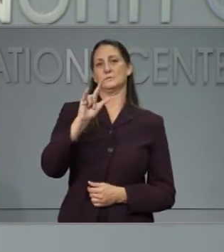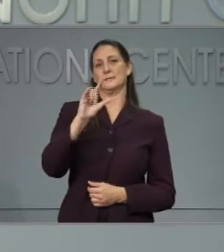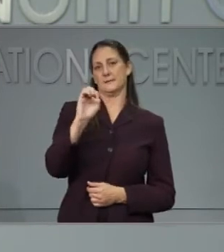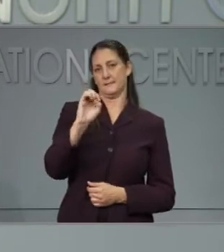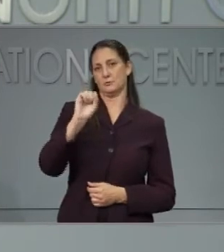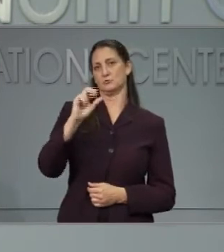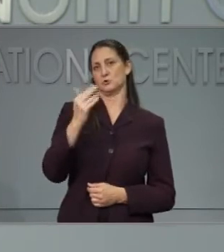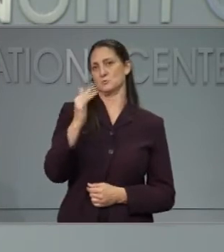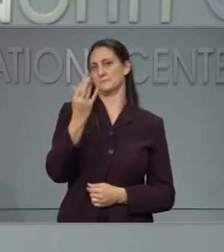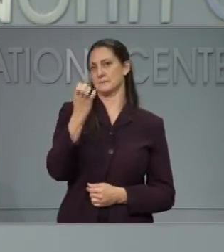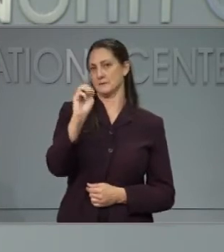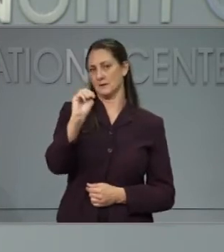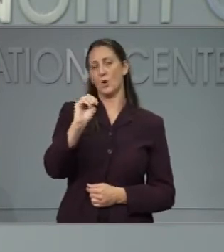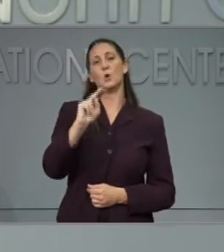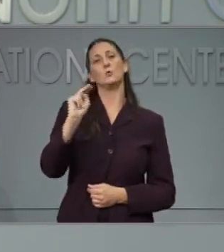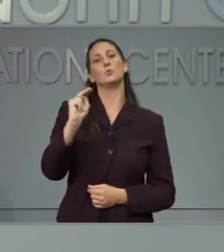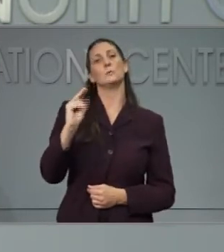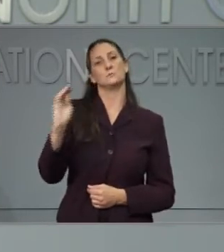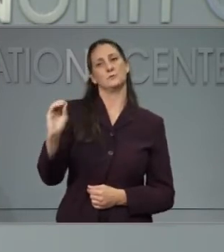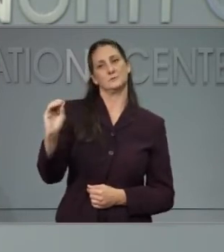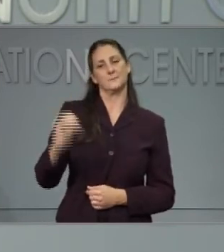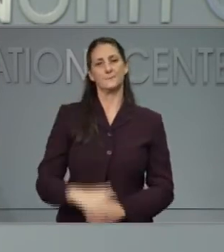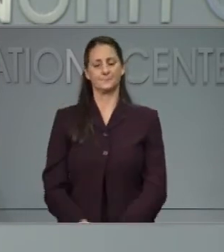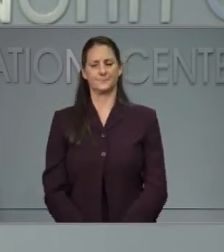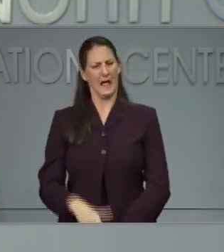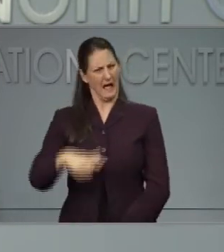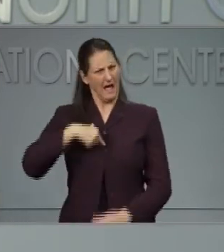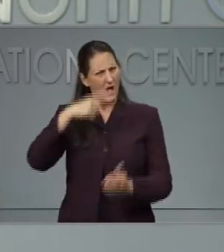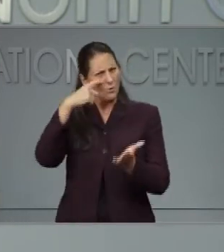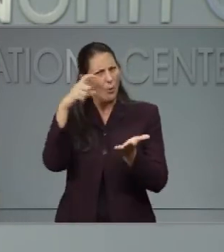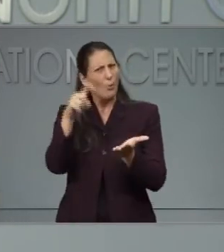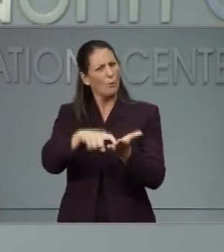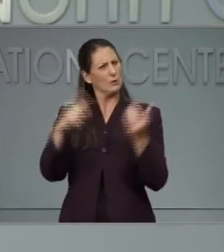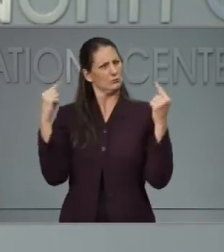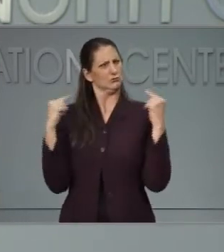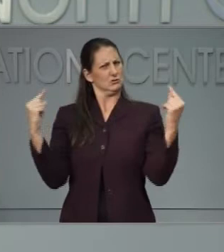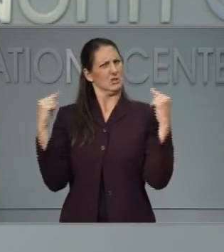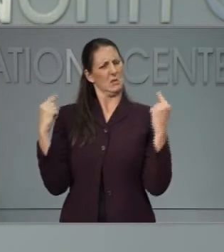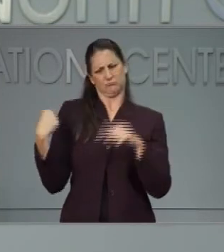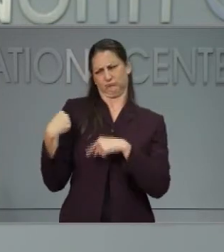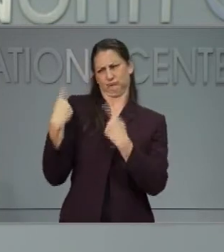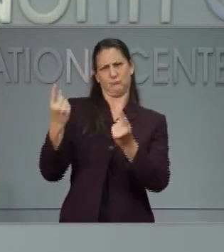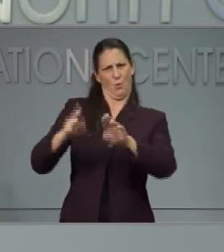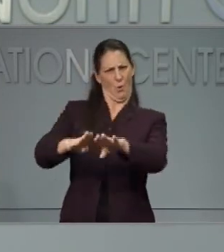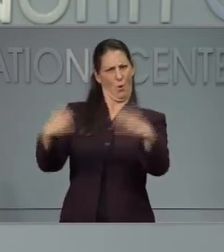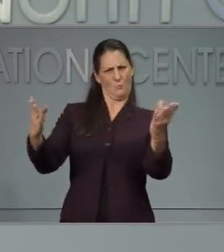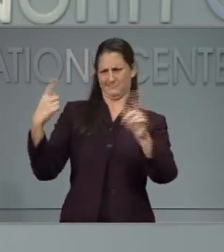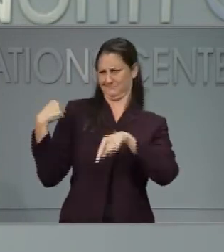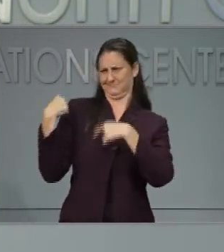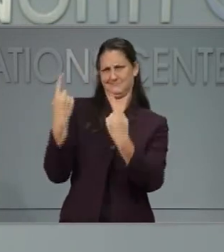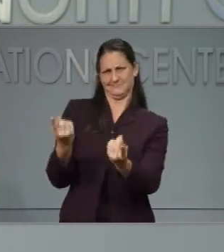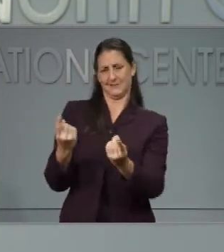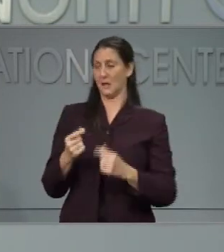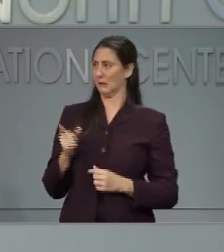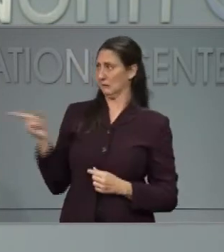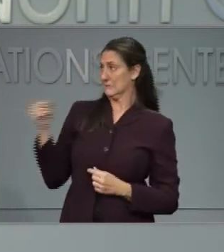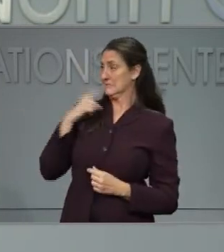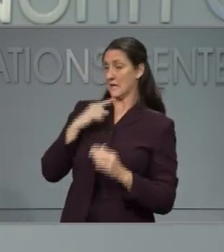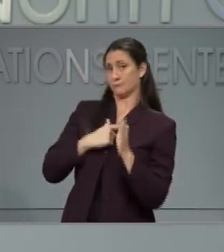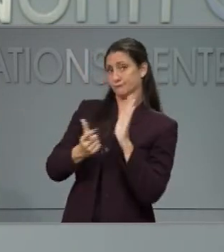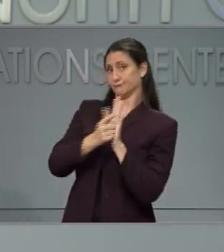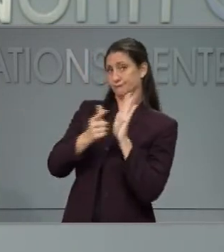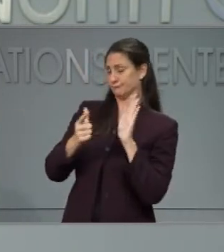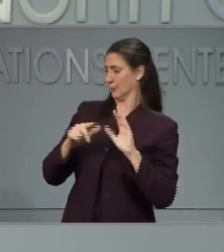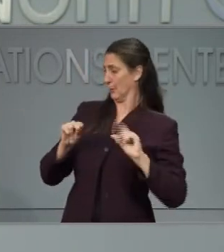Thanks. I've noticed quite a few gyms opened sort of despite the orders anyway. Why not invest more